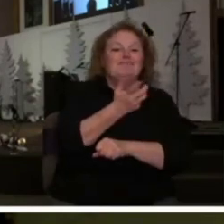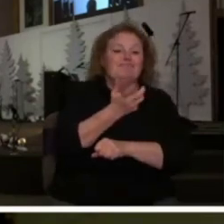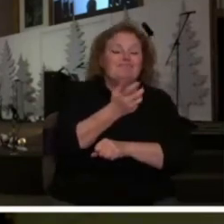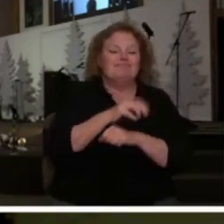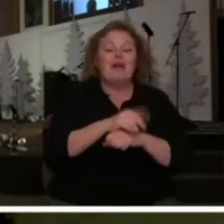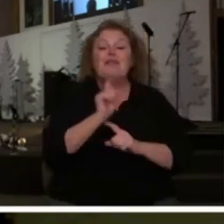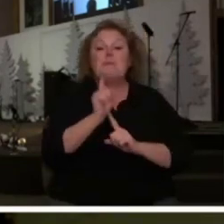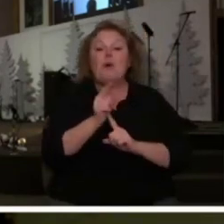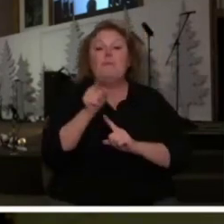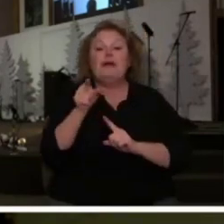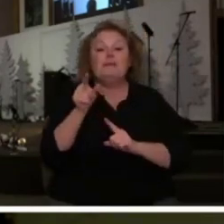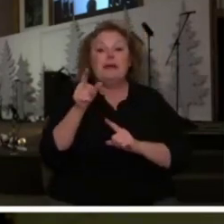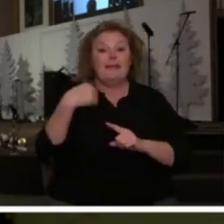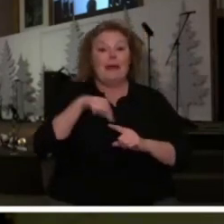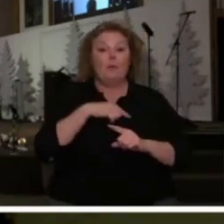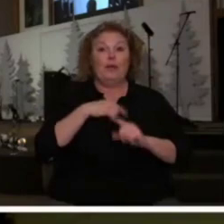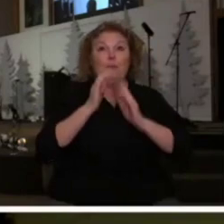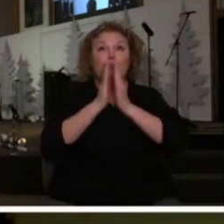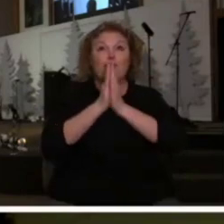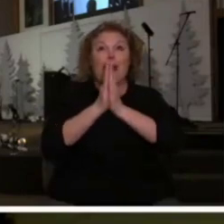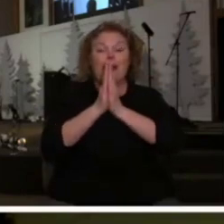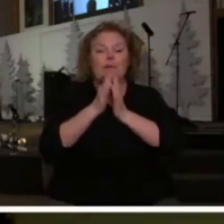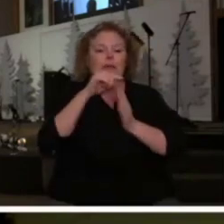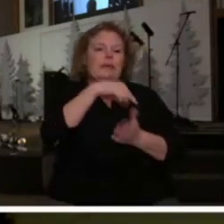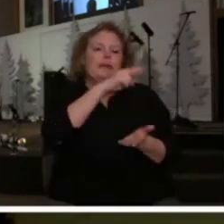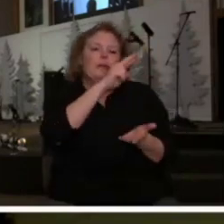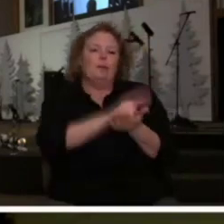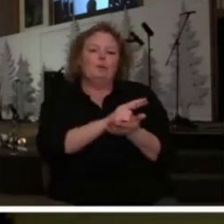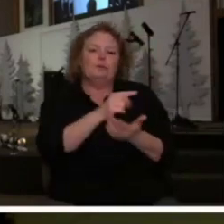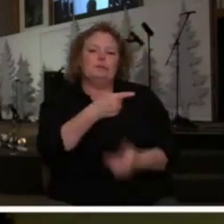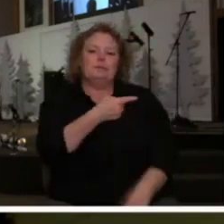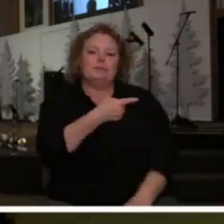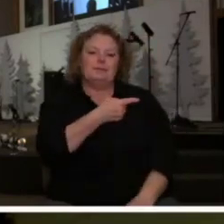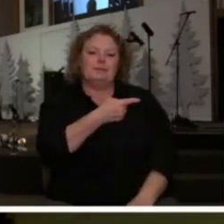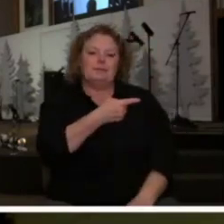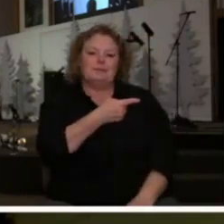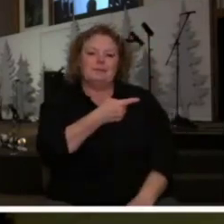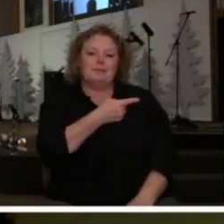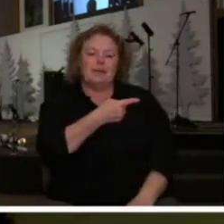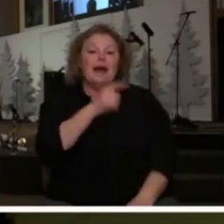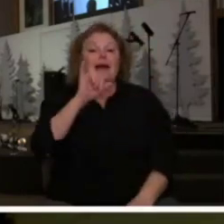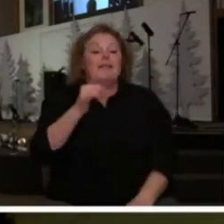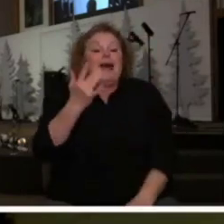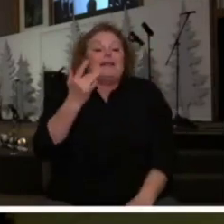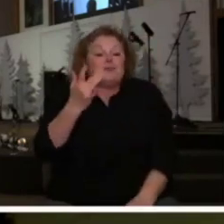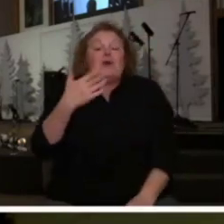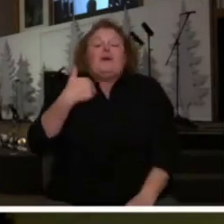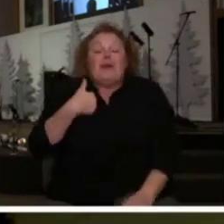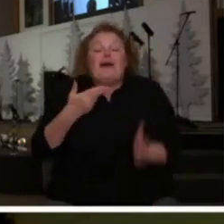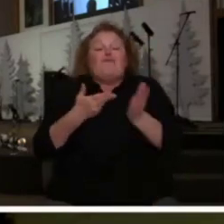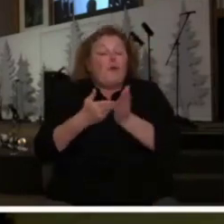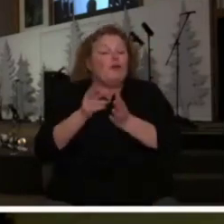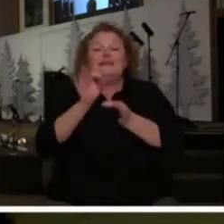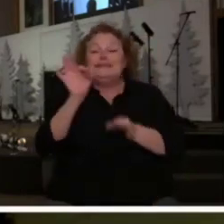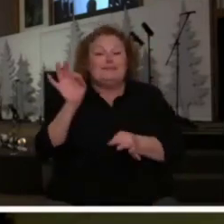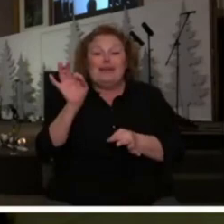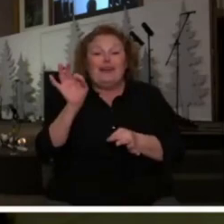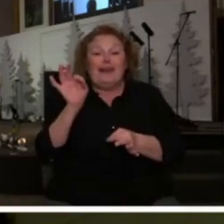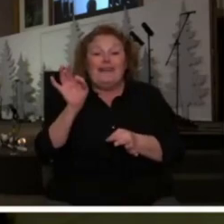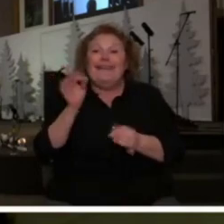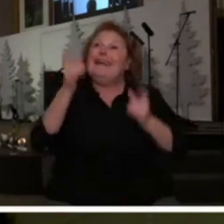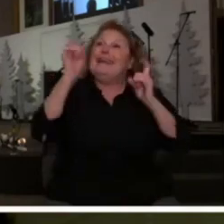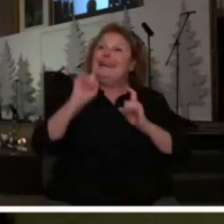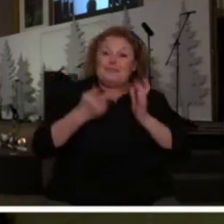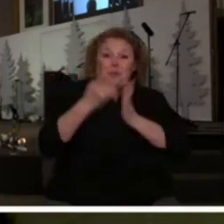The moment you pray, he begins to lose. It's one of the reasons that we're given the gift of the Holy Spirit to help us fight that battle. So